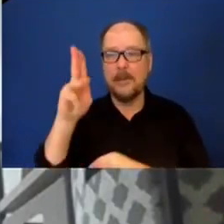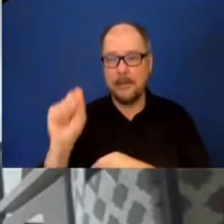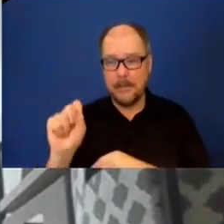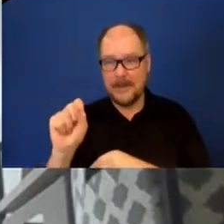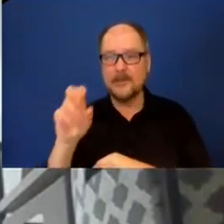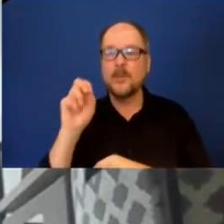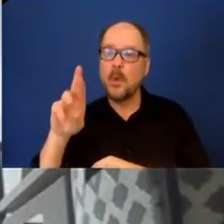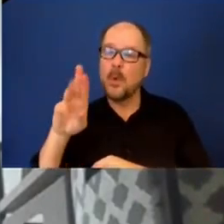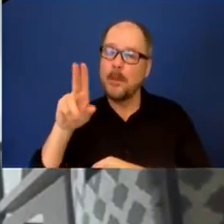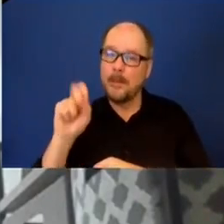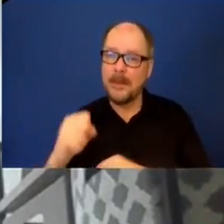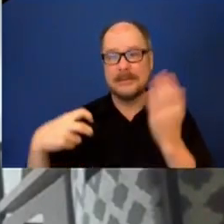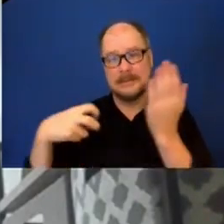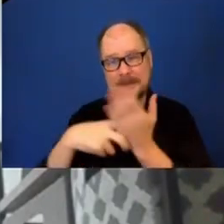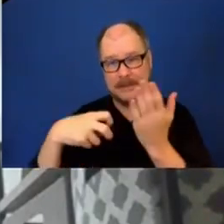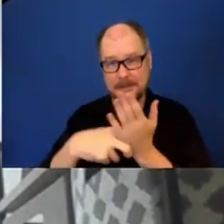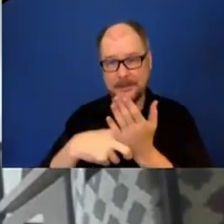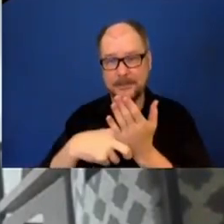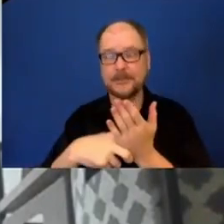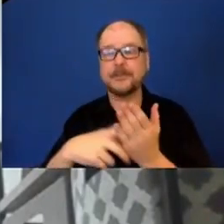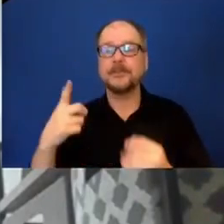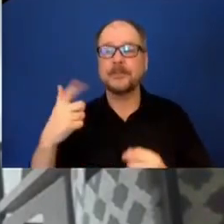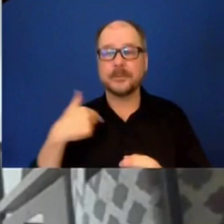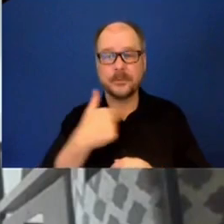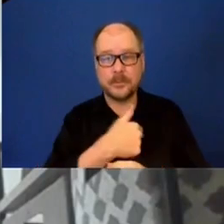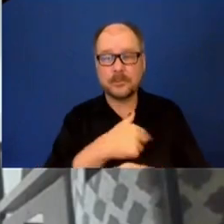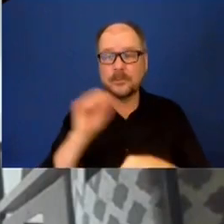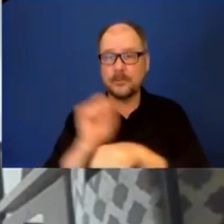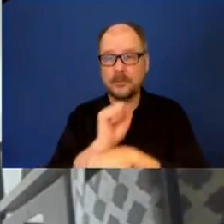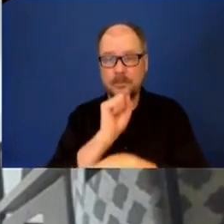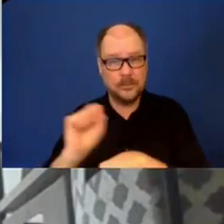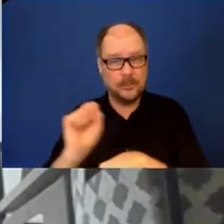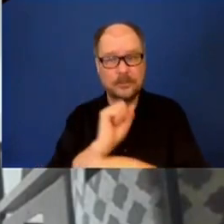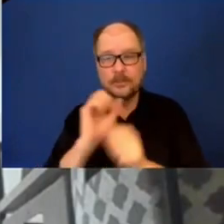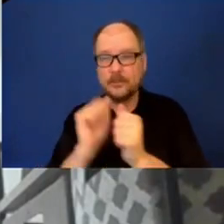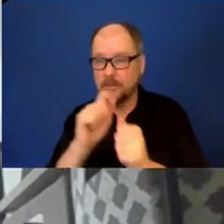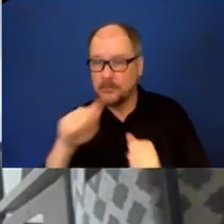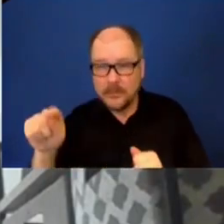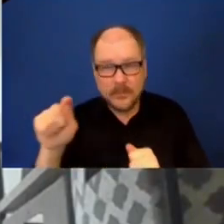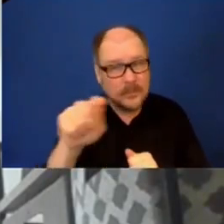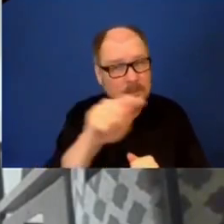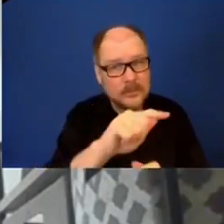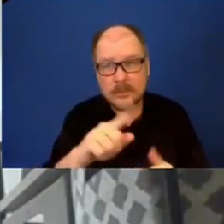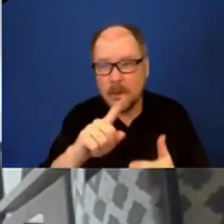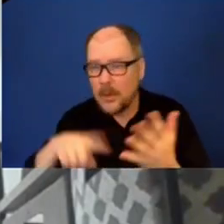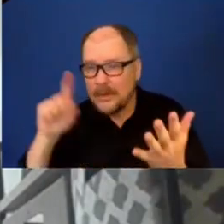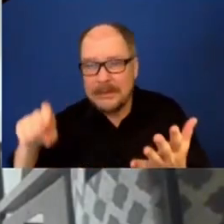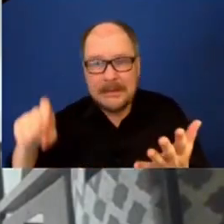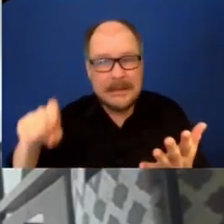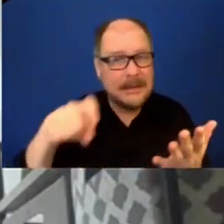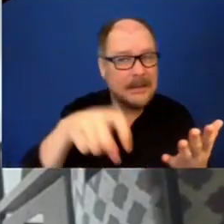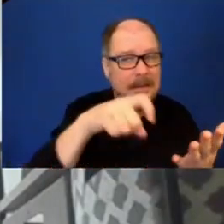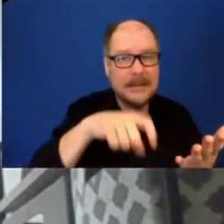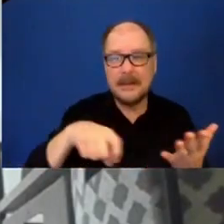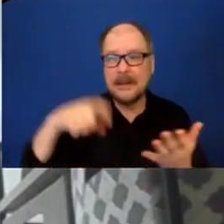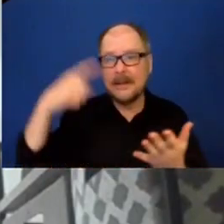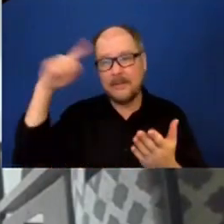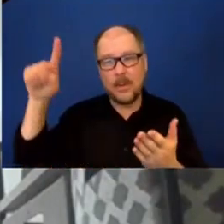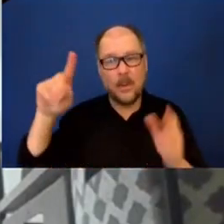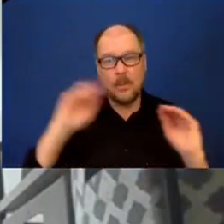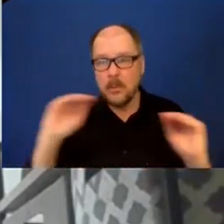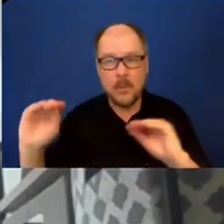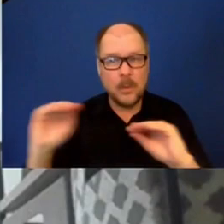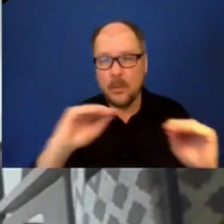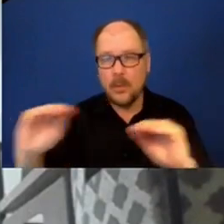individuals. We are working to get to determine what that actual need is and making sure that we are there to help support